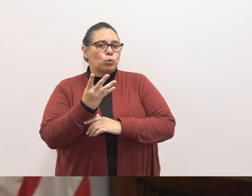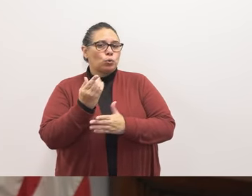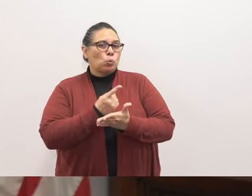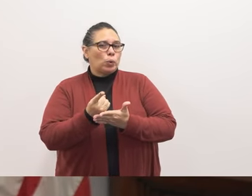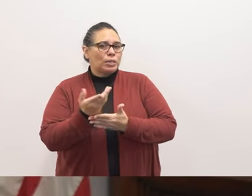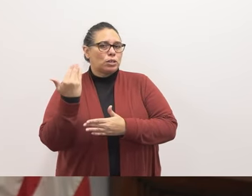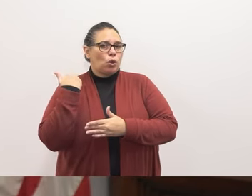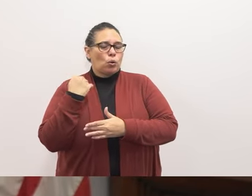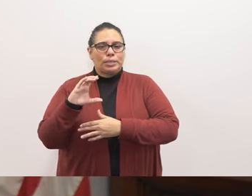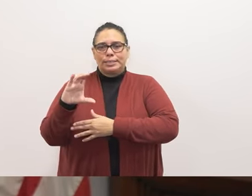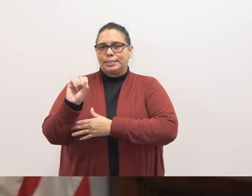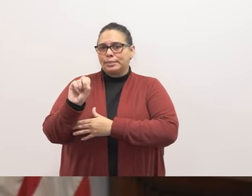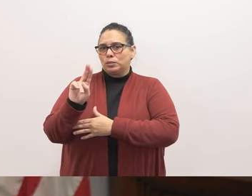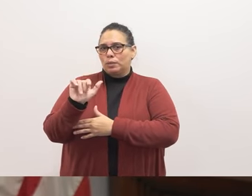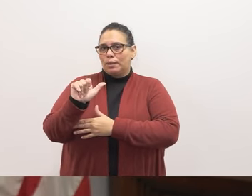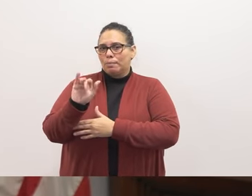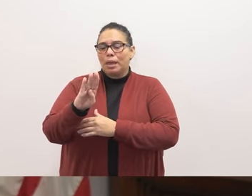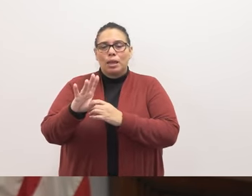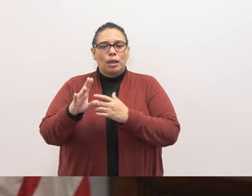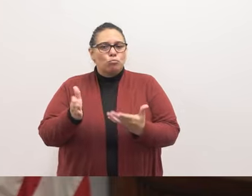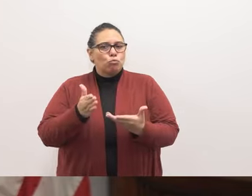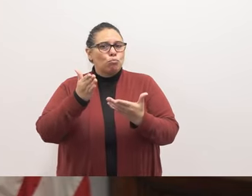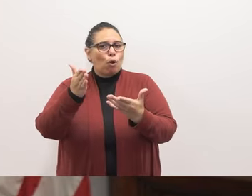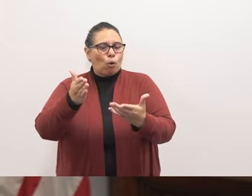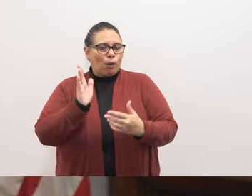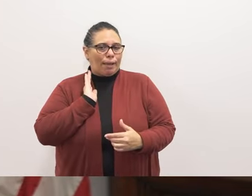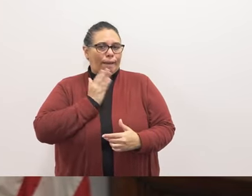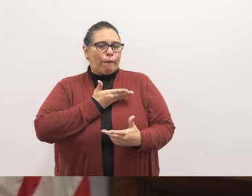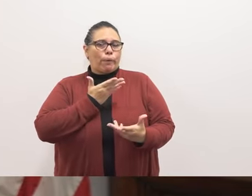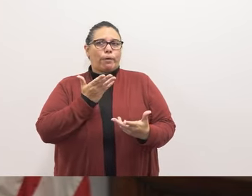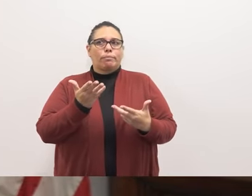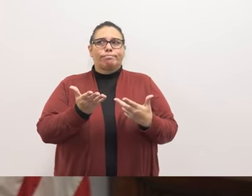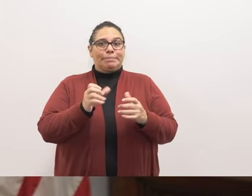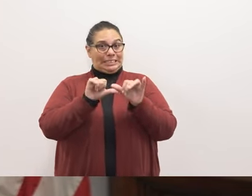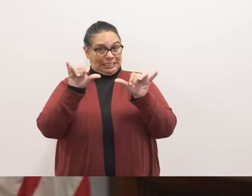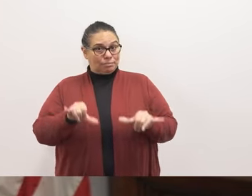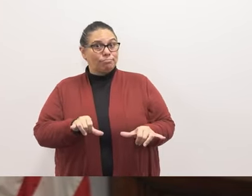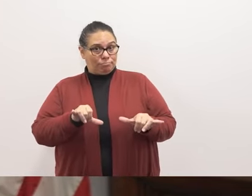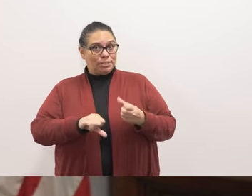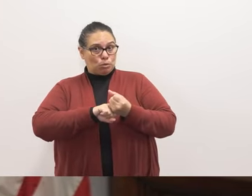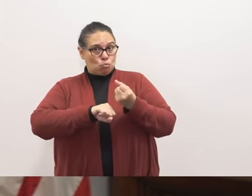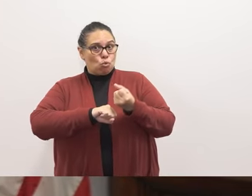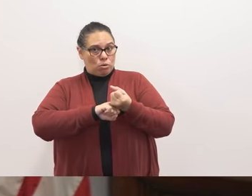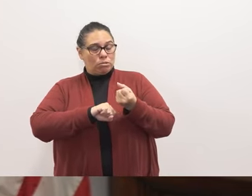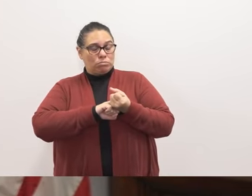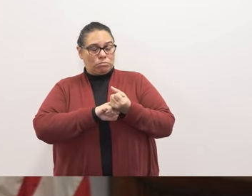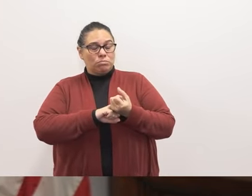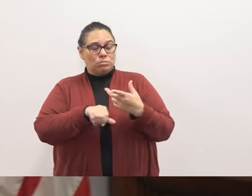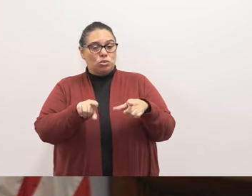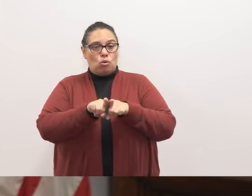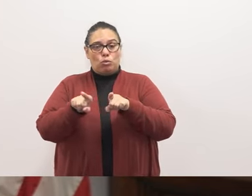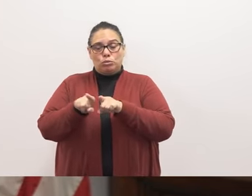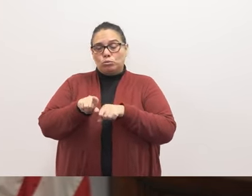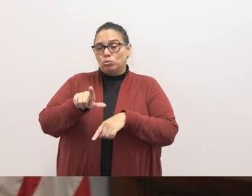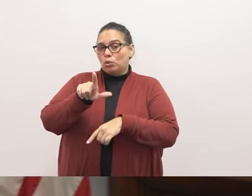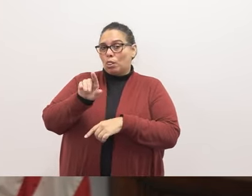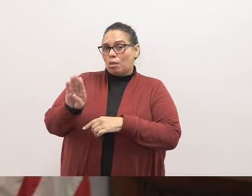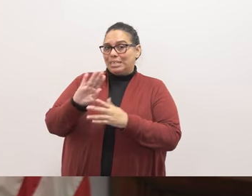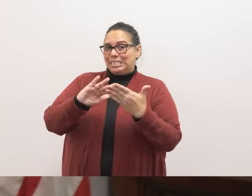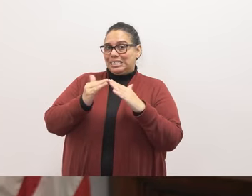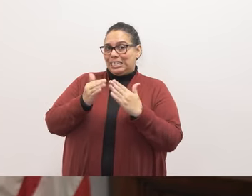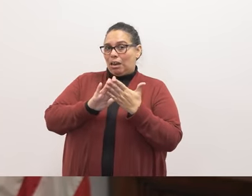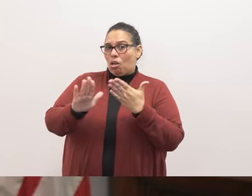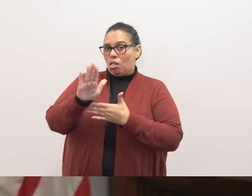promoting our system support in addition to Long Beach City